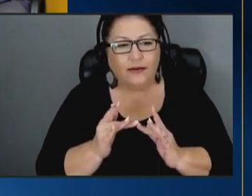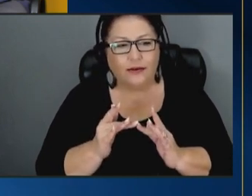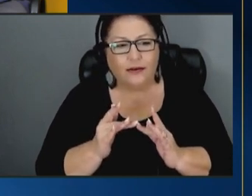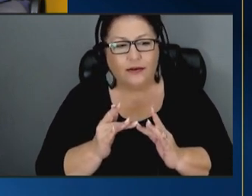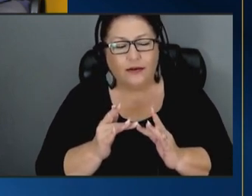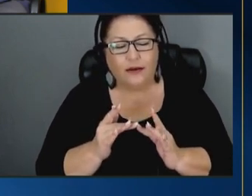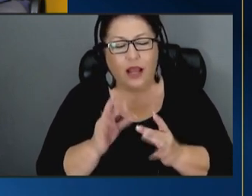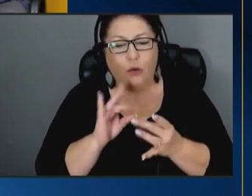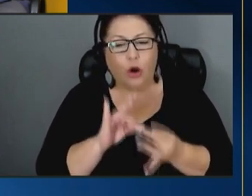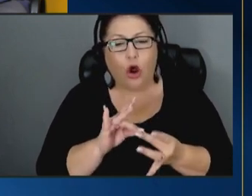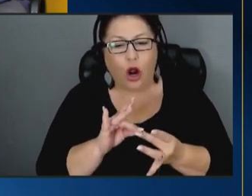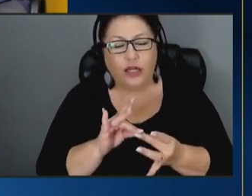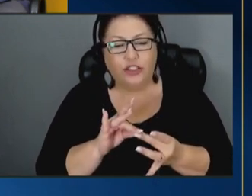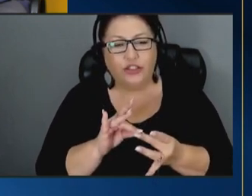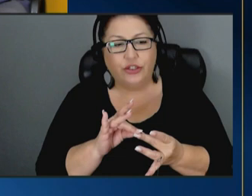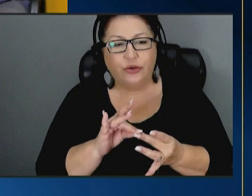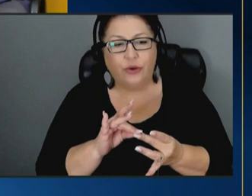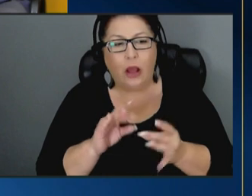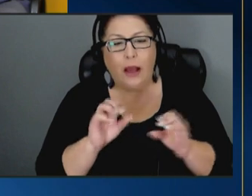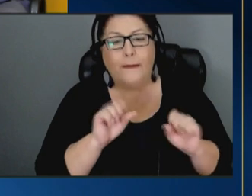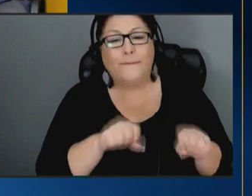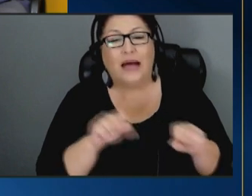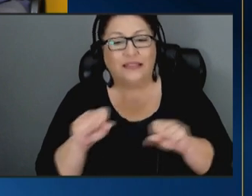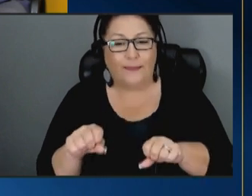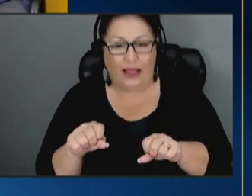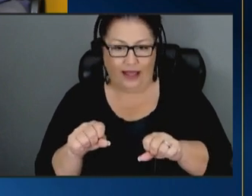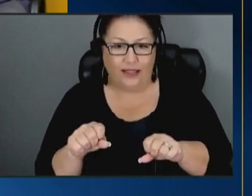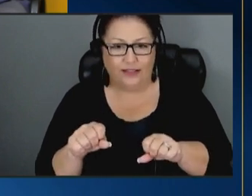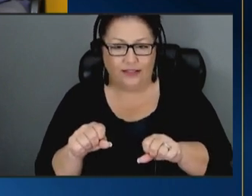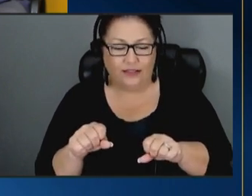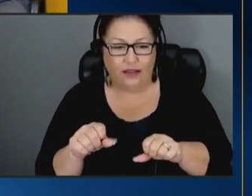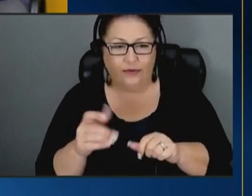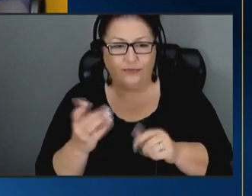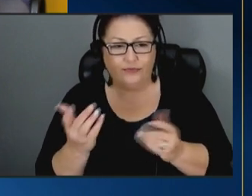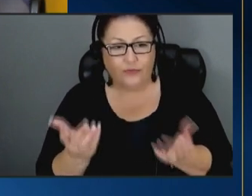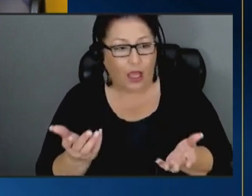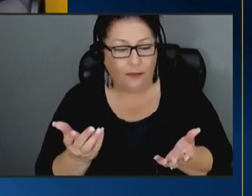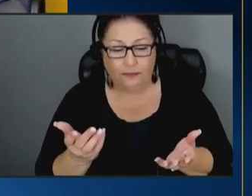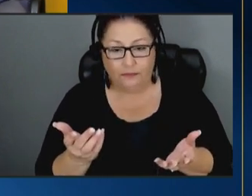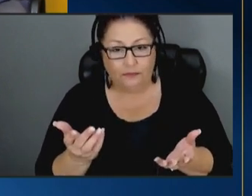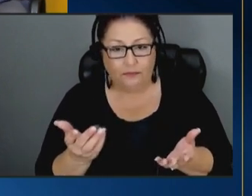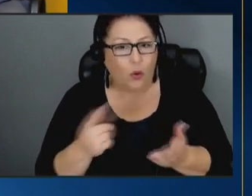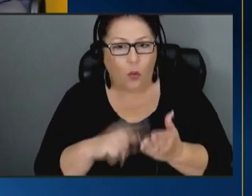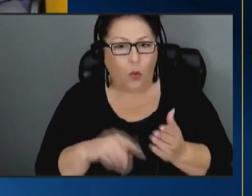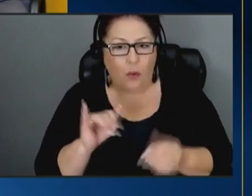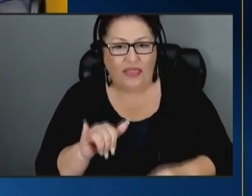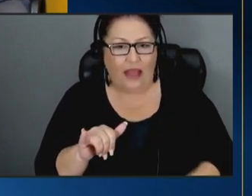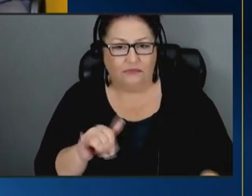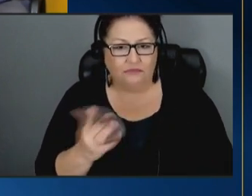to um possibilities um what would that be